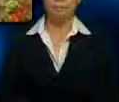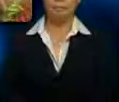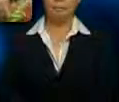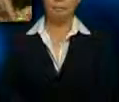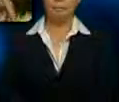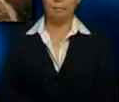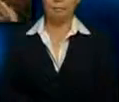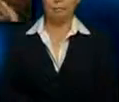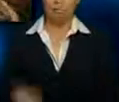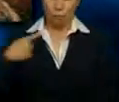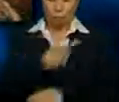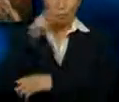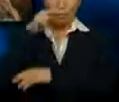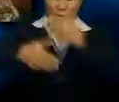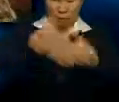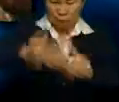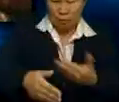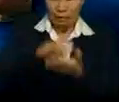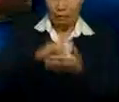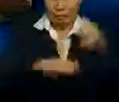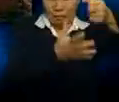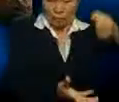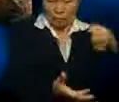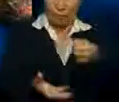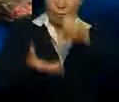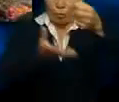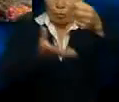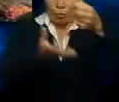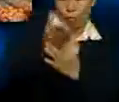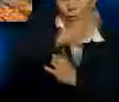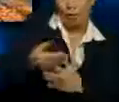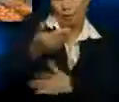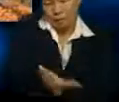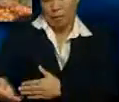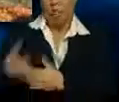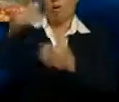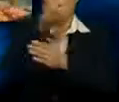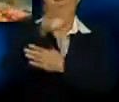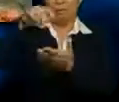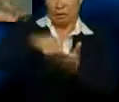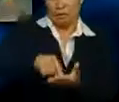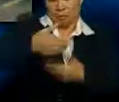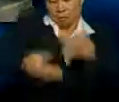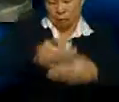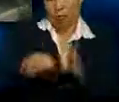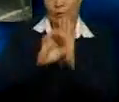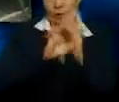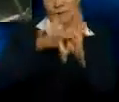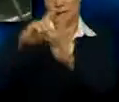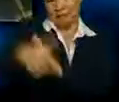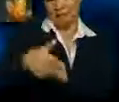We will see the processes that the bunches will go through and the product of these processes will be evident later.